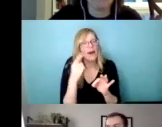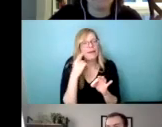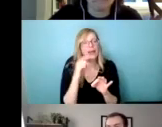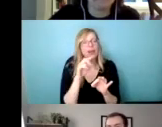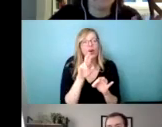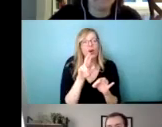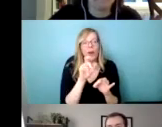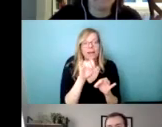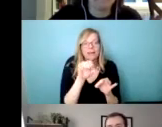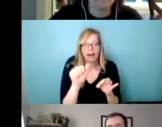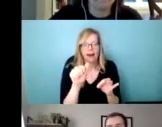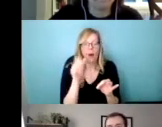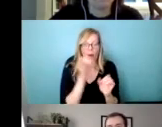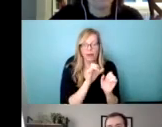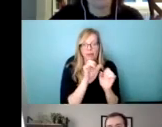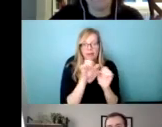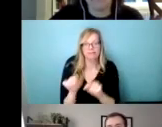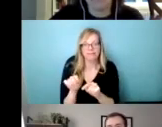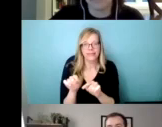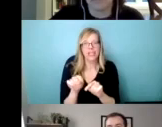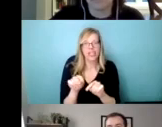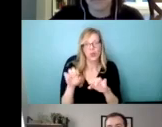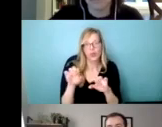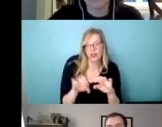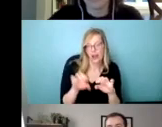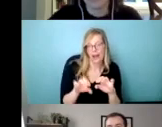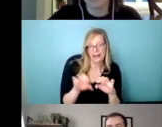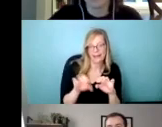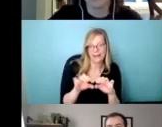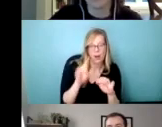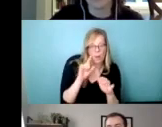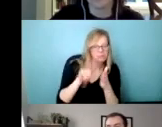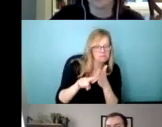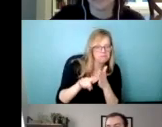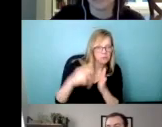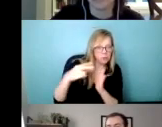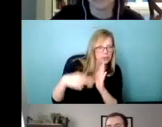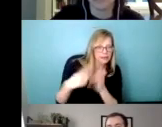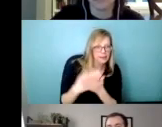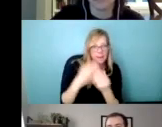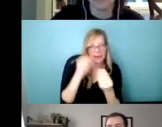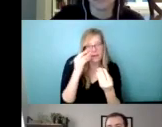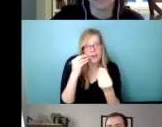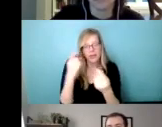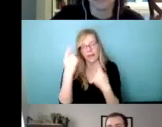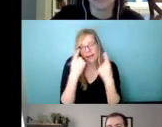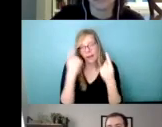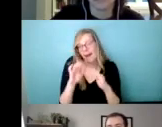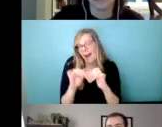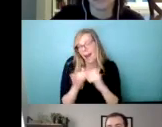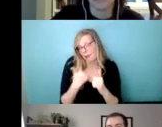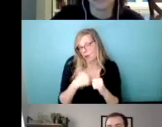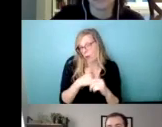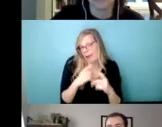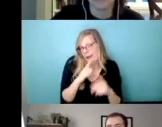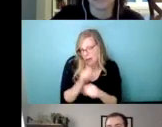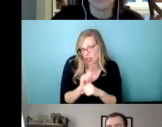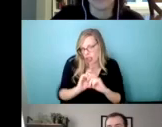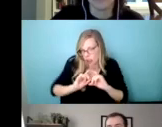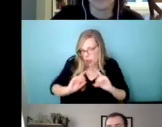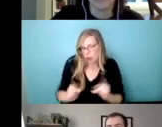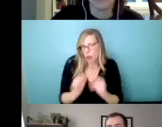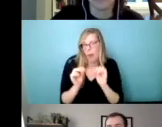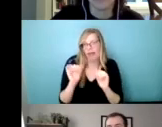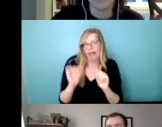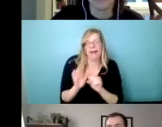chat, um, when we kind of think about digesting some of this, how we move, how we do advocacy work in our communities, and then